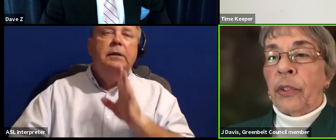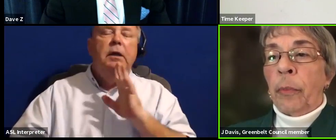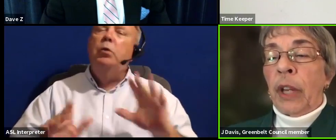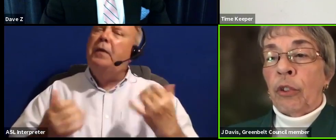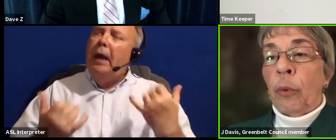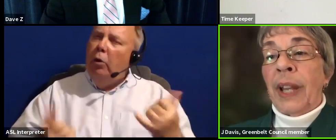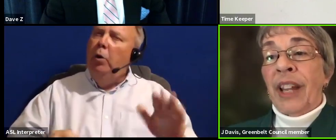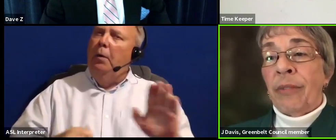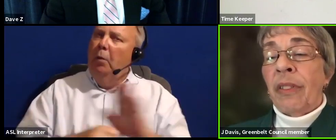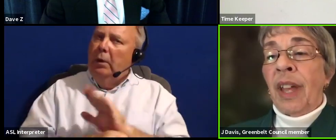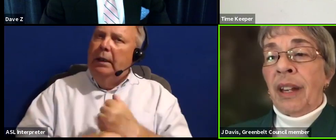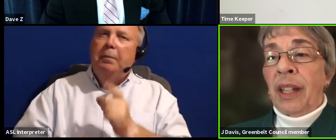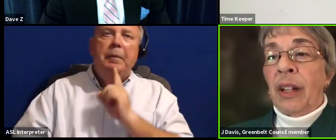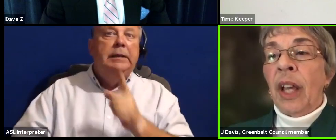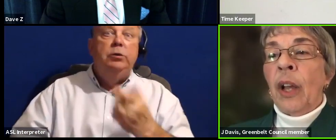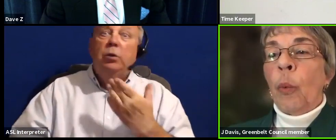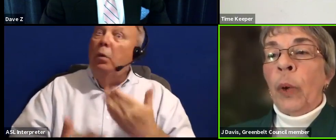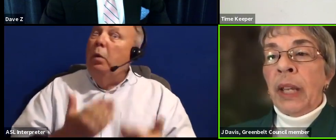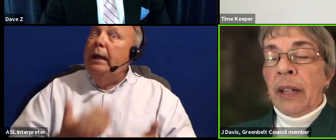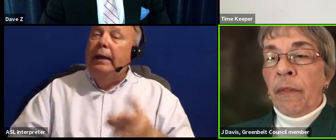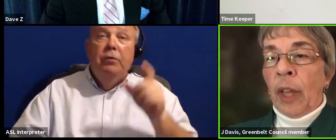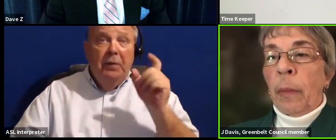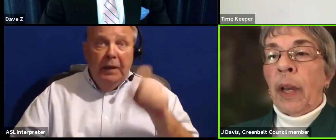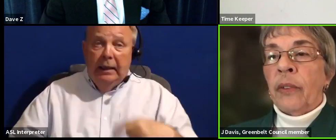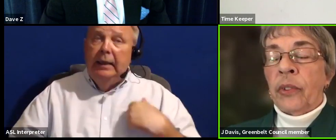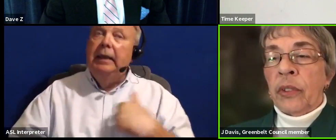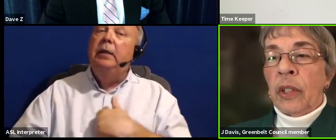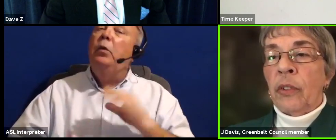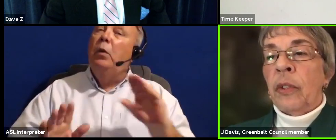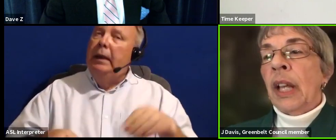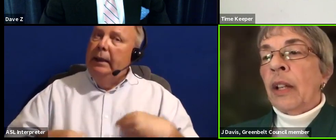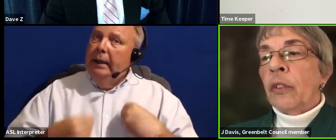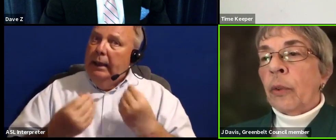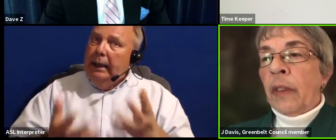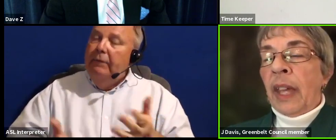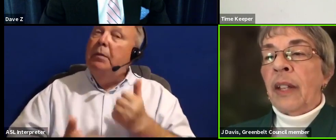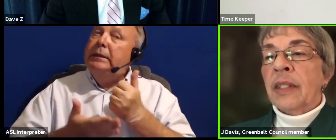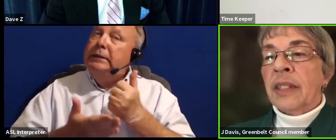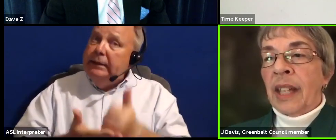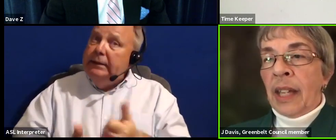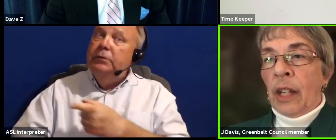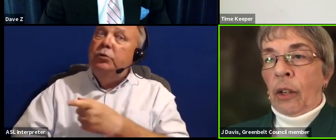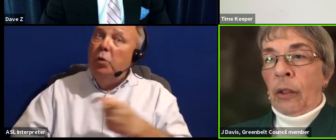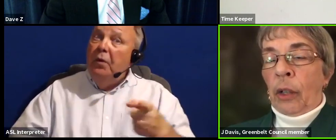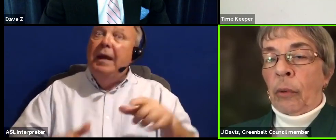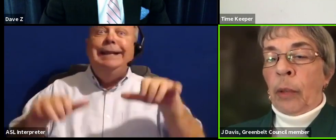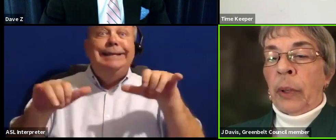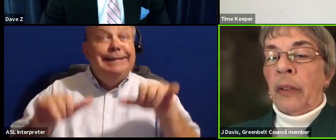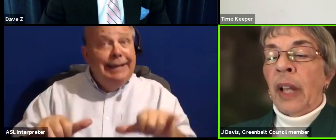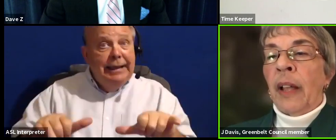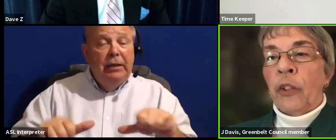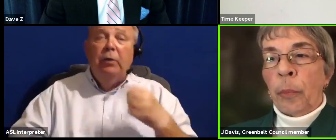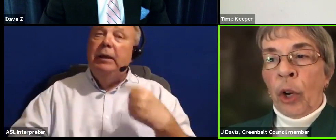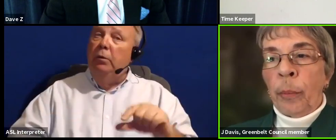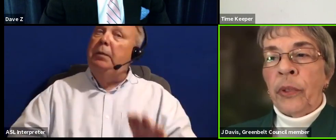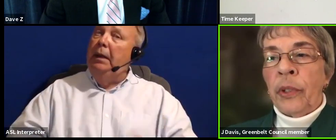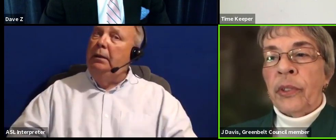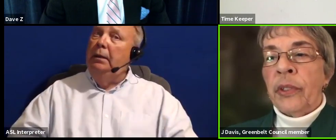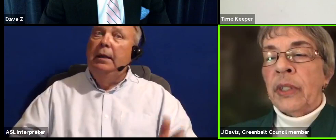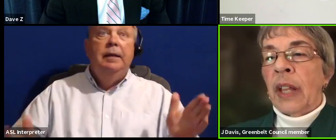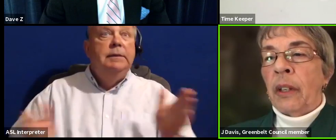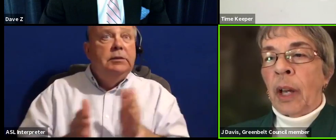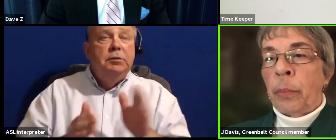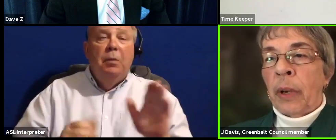businesses to make sure whatever they need, we give them assistance so that they stay here in Greenbelt. The small